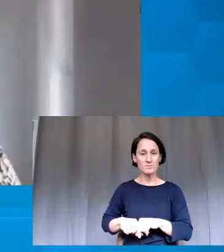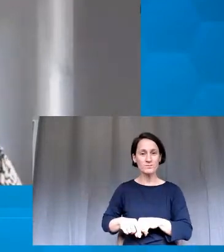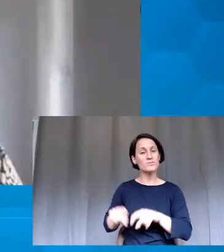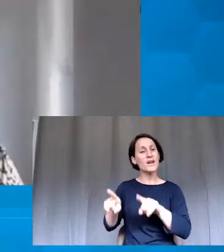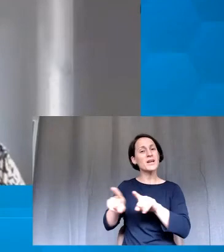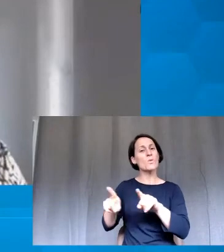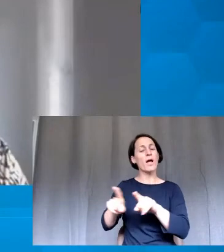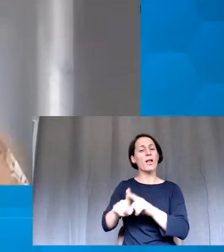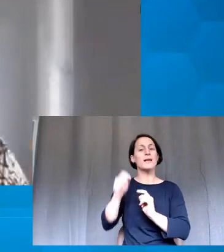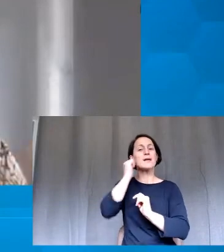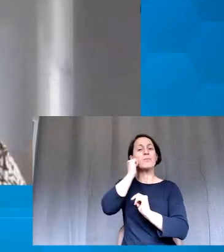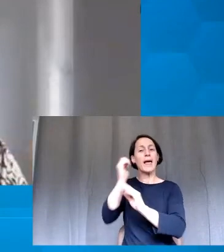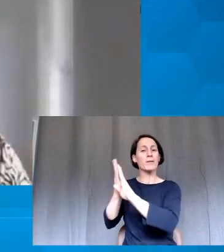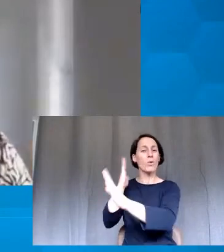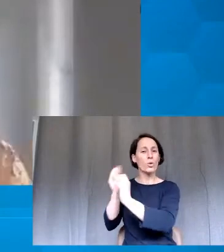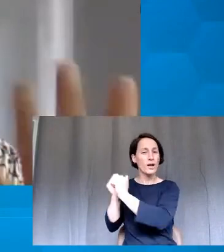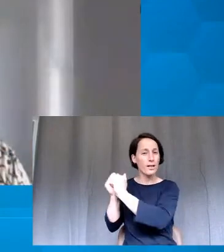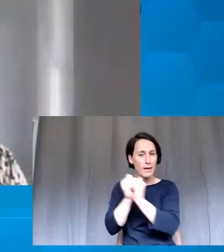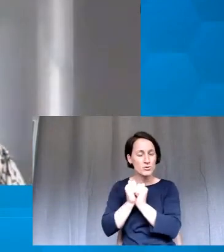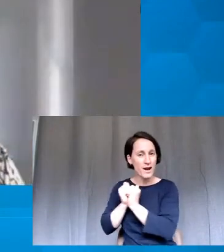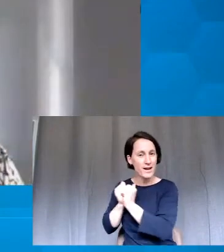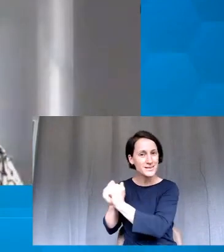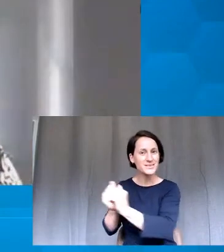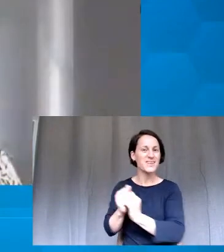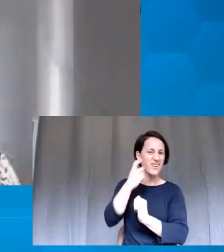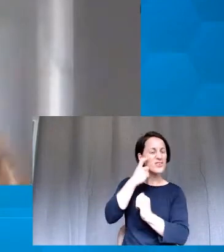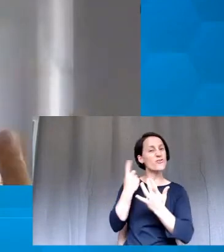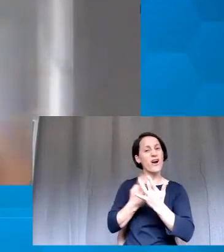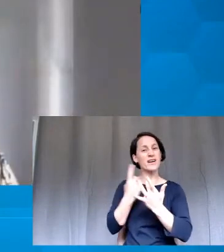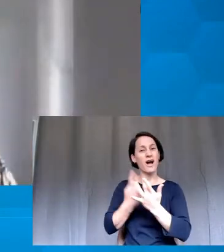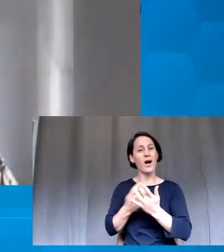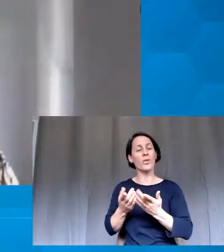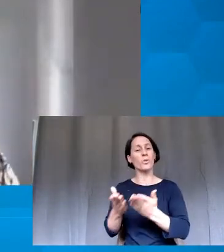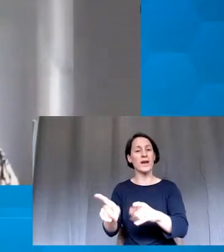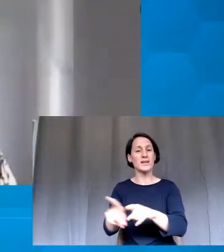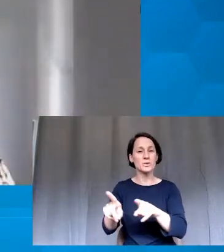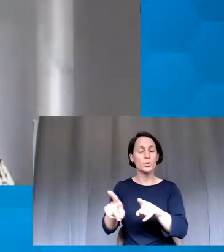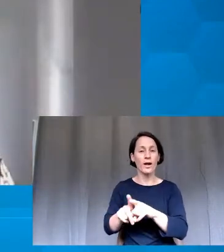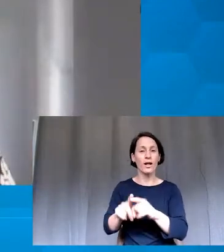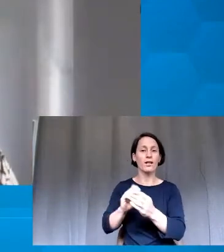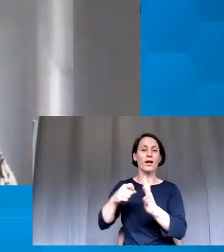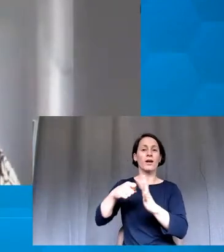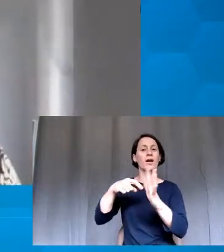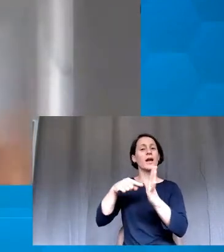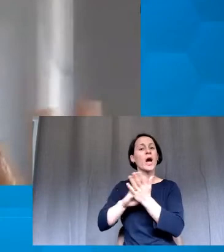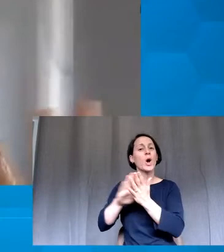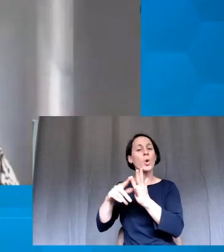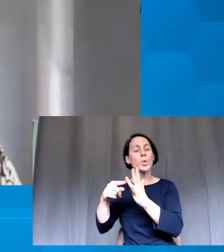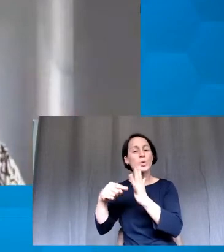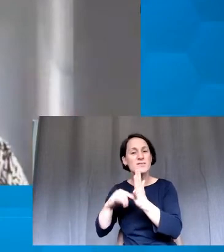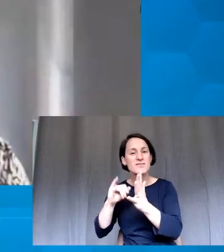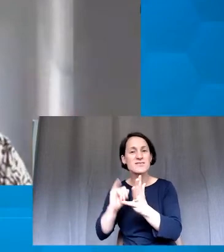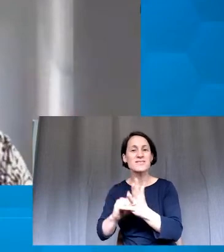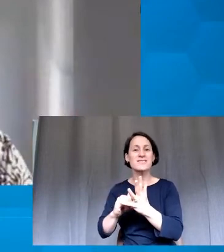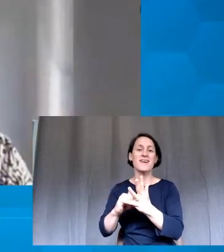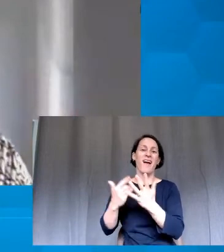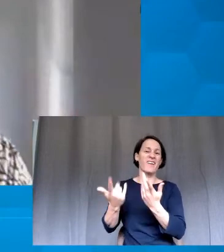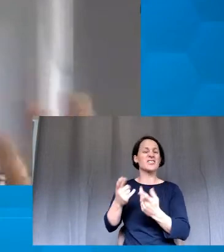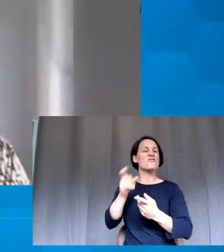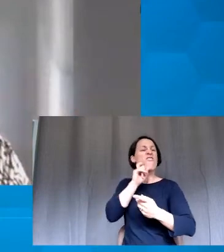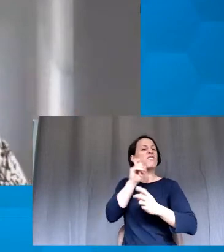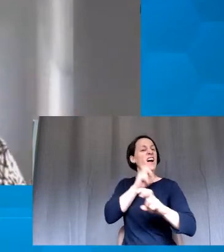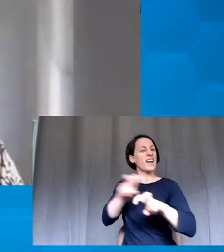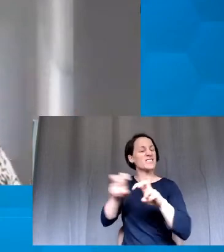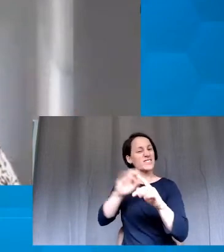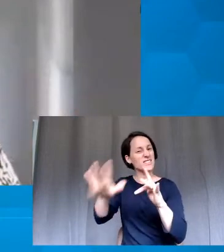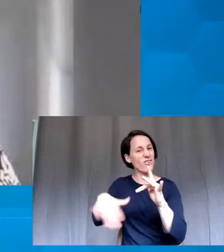Blackboard Collaborate and trying other things like running cahoots and all sorts of fun things for my students to do. And